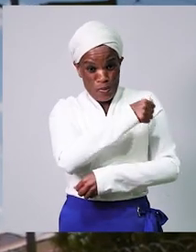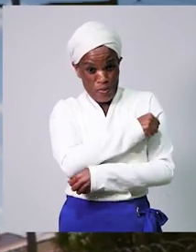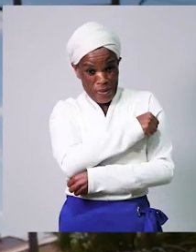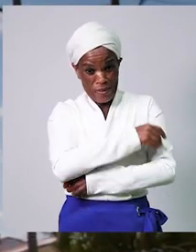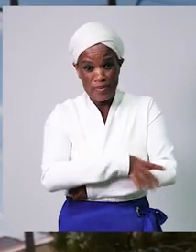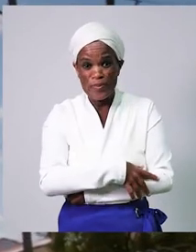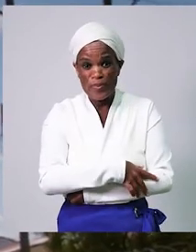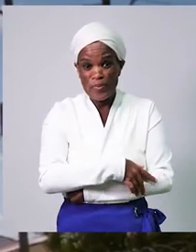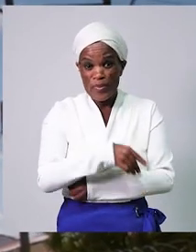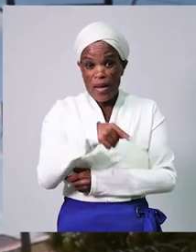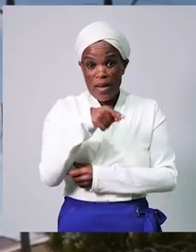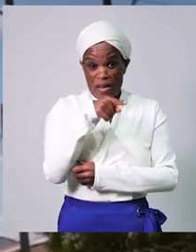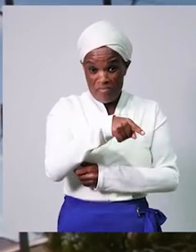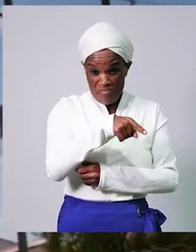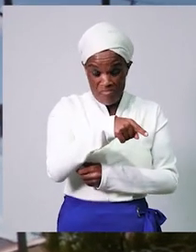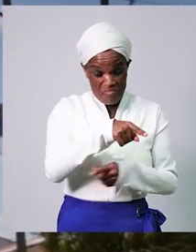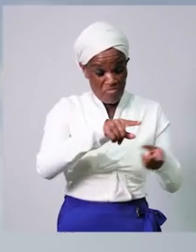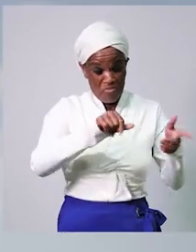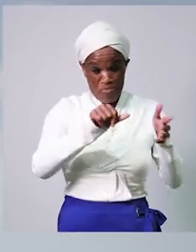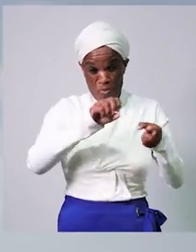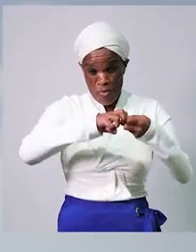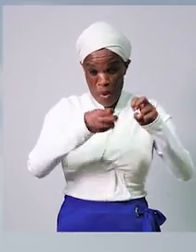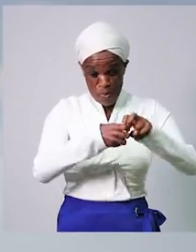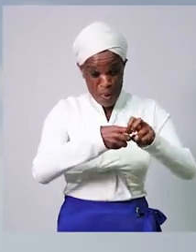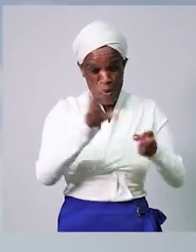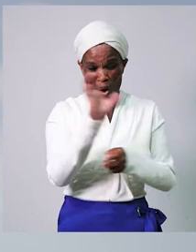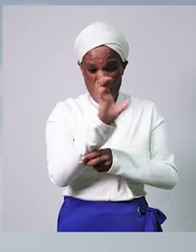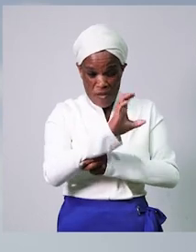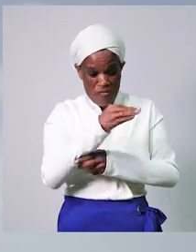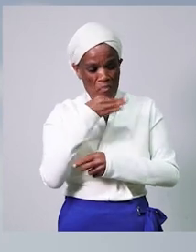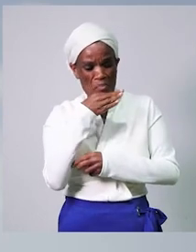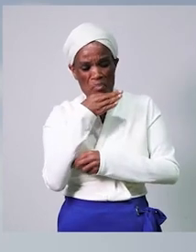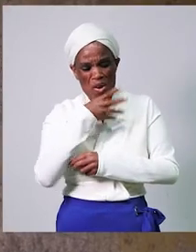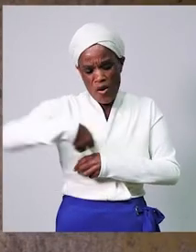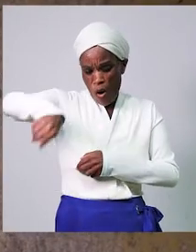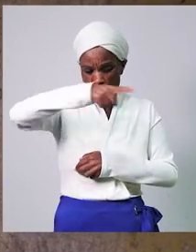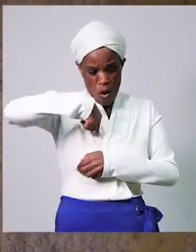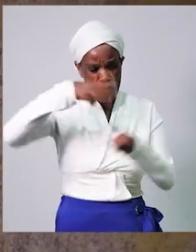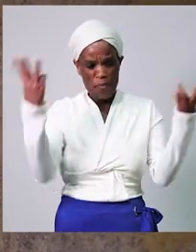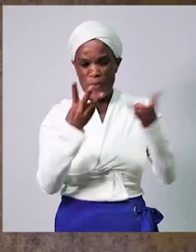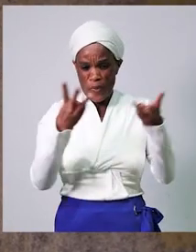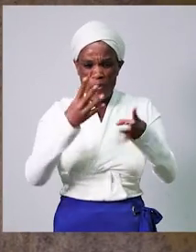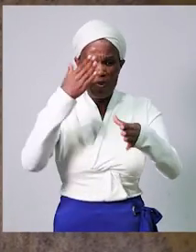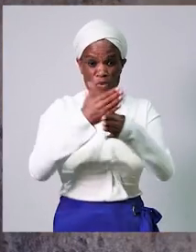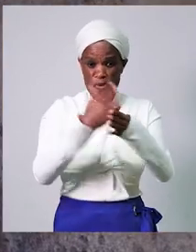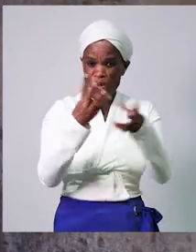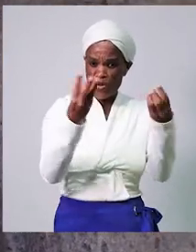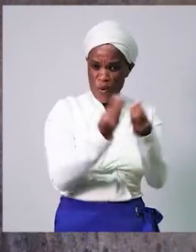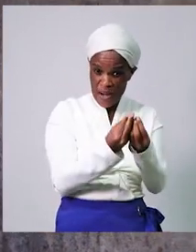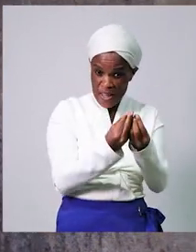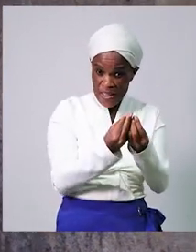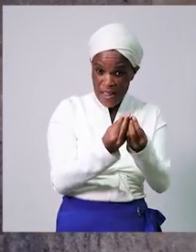I think COVID is a good I think it's good thing. It's a good thing.